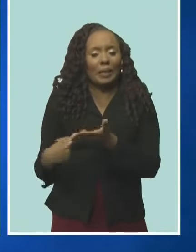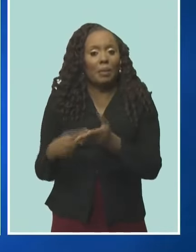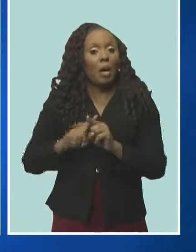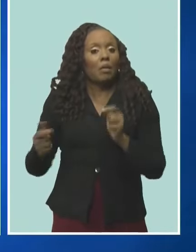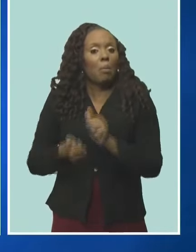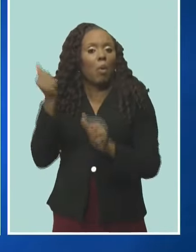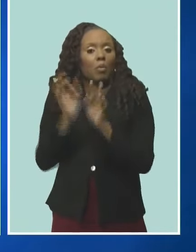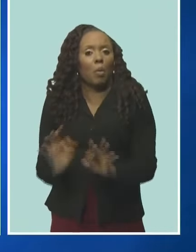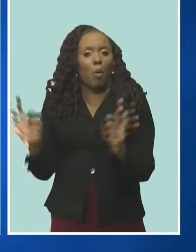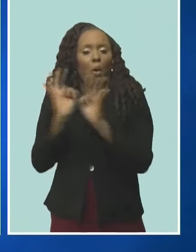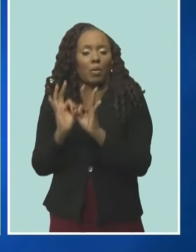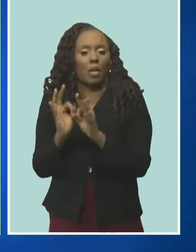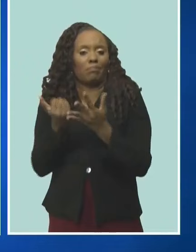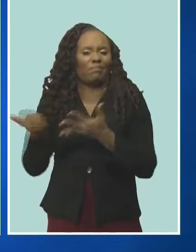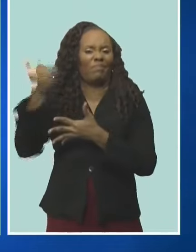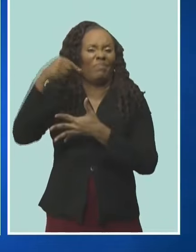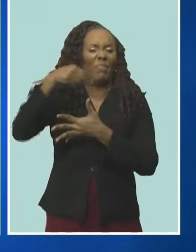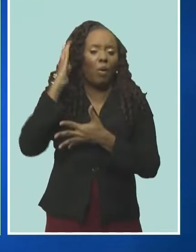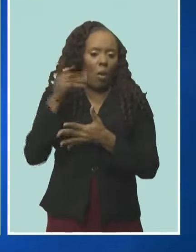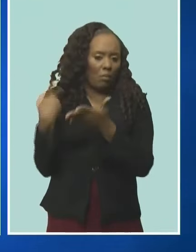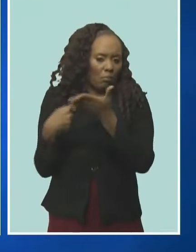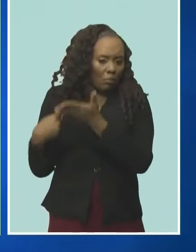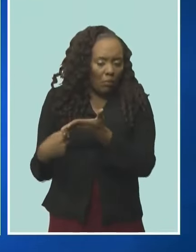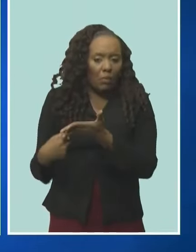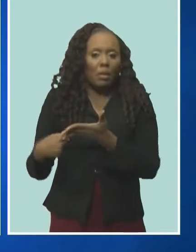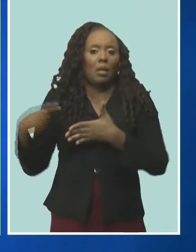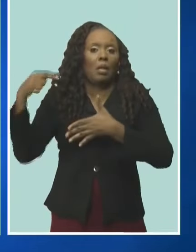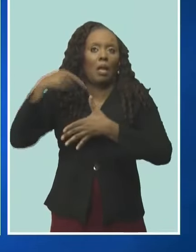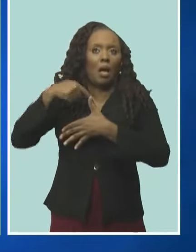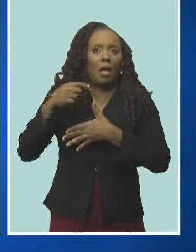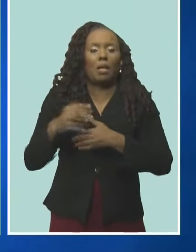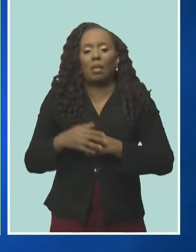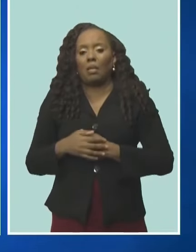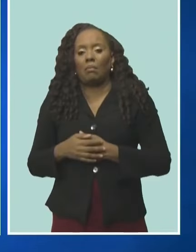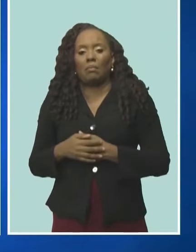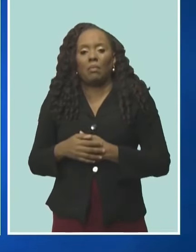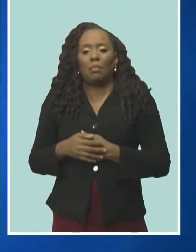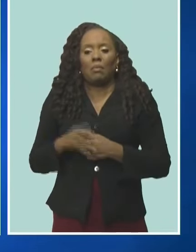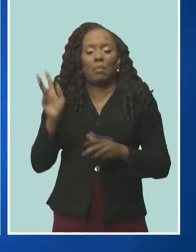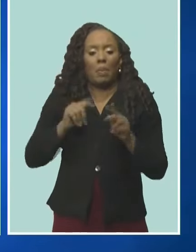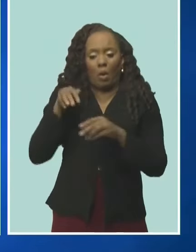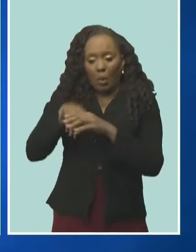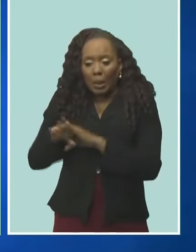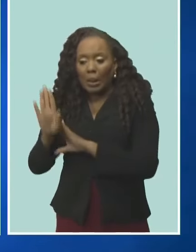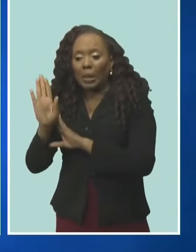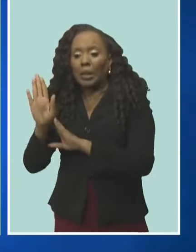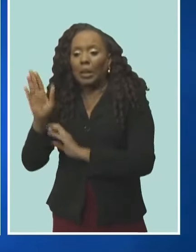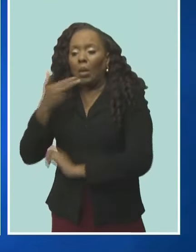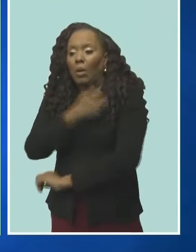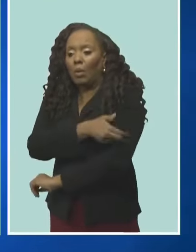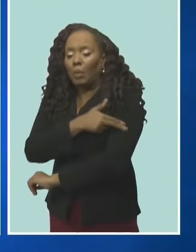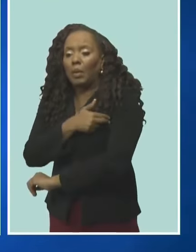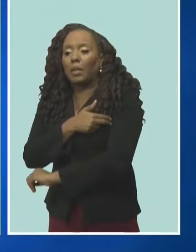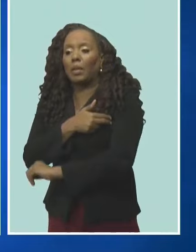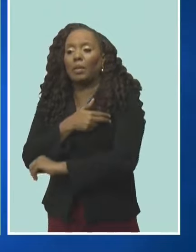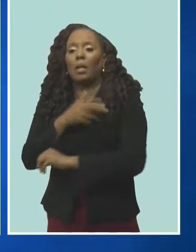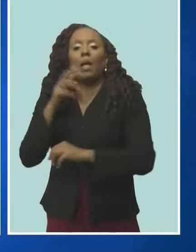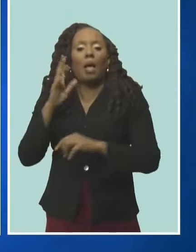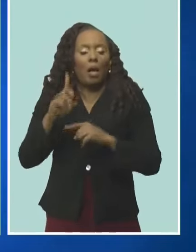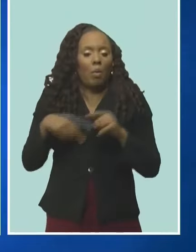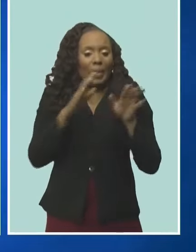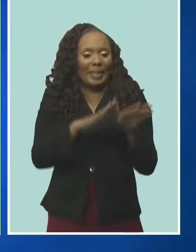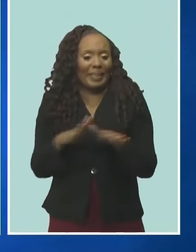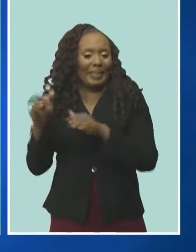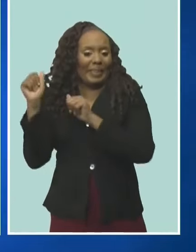pressing issues which have to do with admissions and discharges from the hospital, we put those most pressing issues